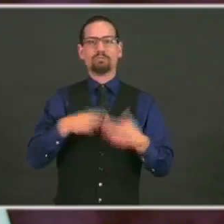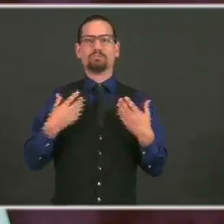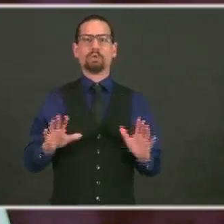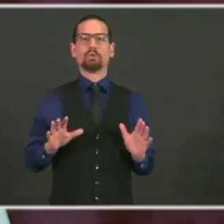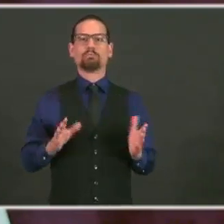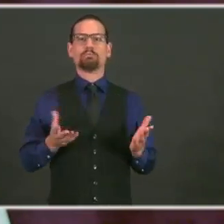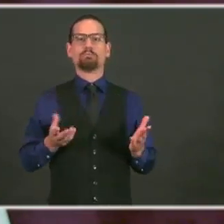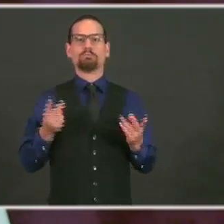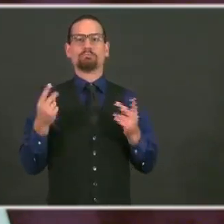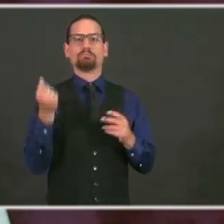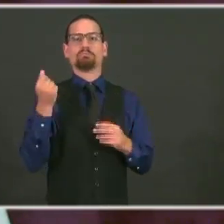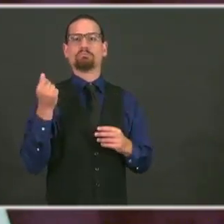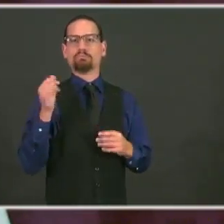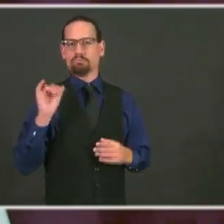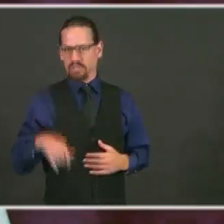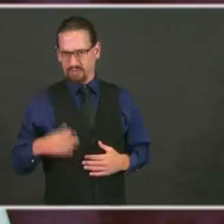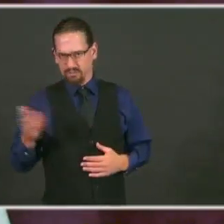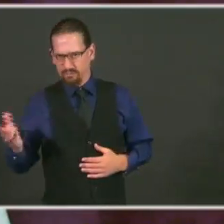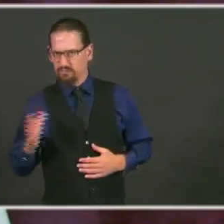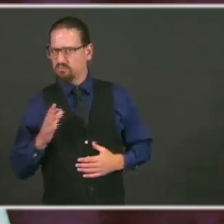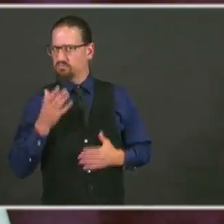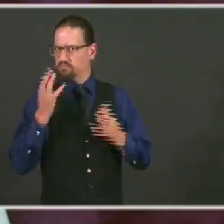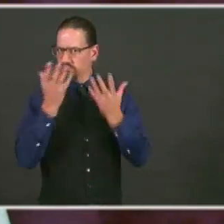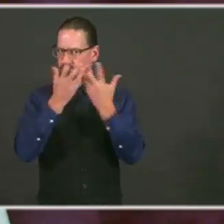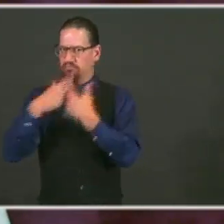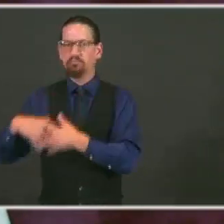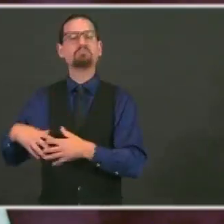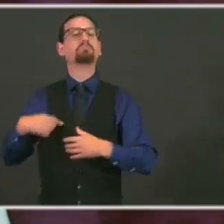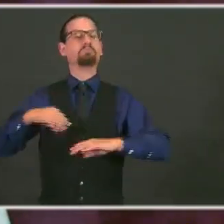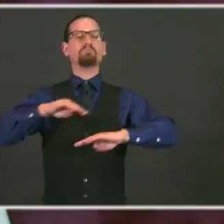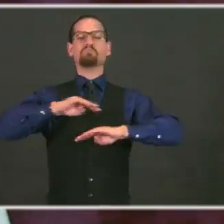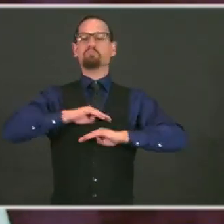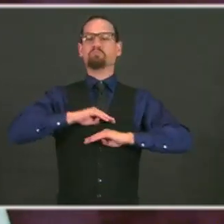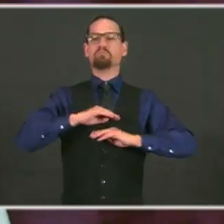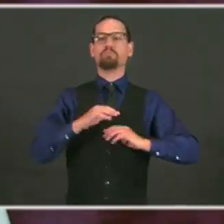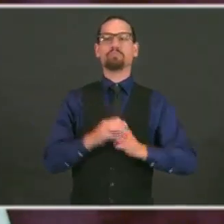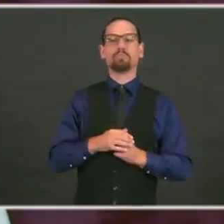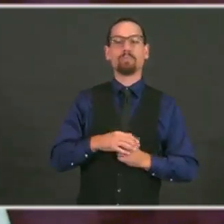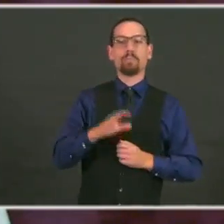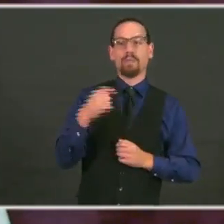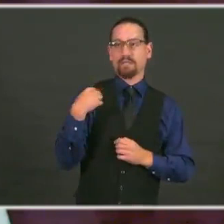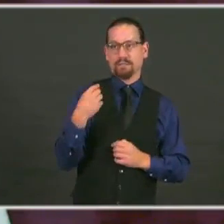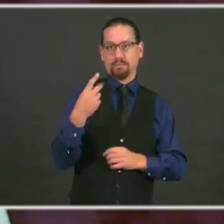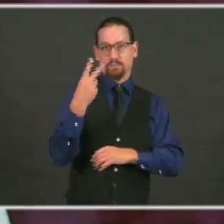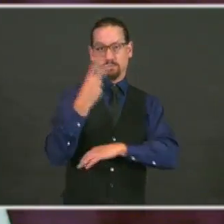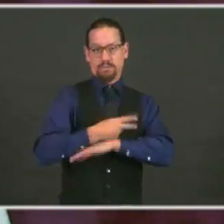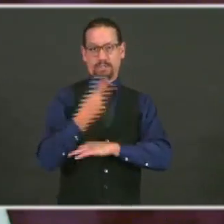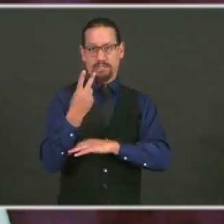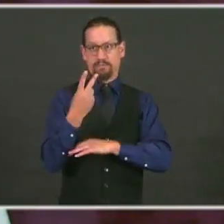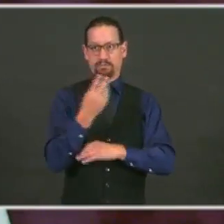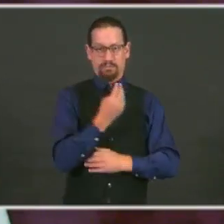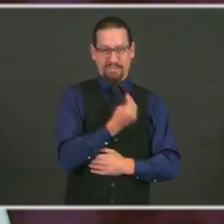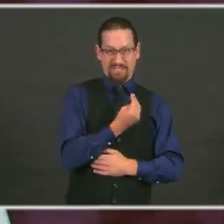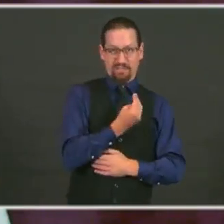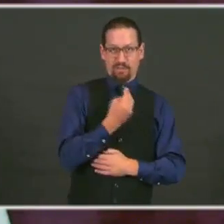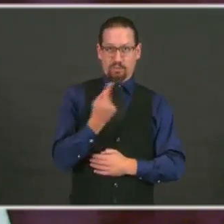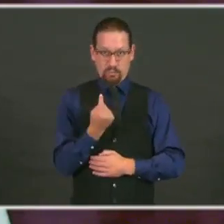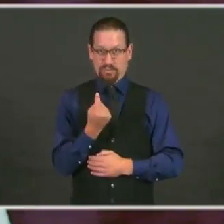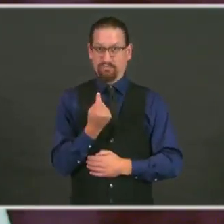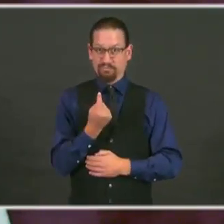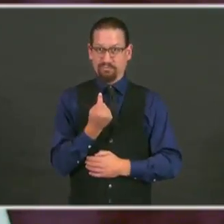We've swabbed at those 14 testing sites just about 300 people in two days.